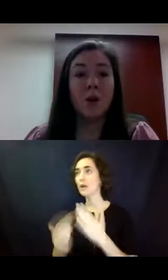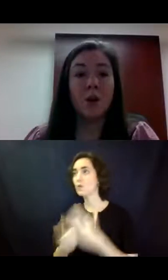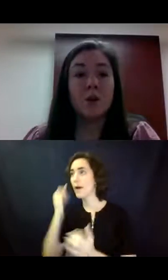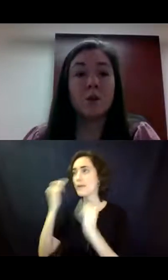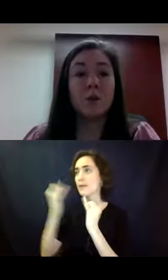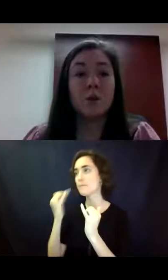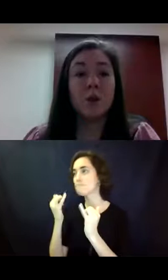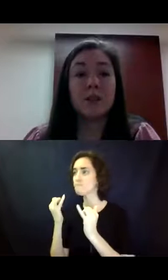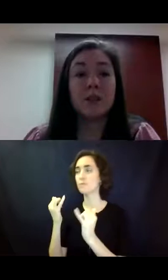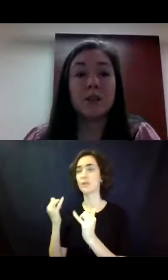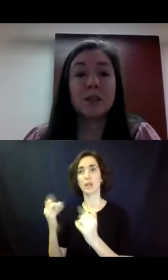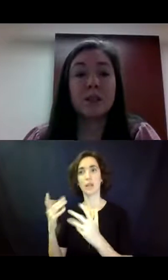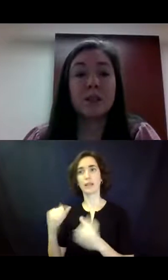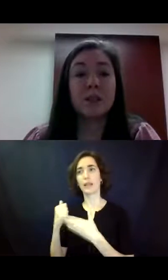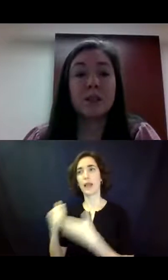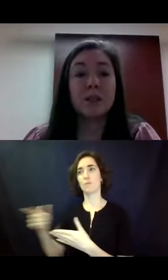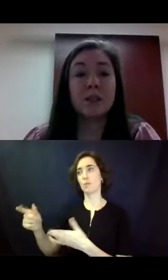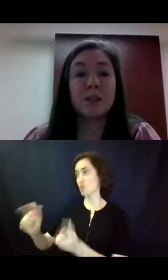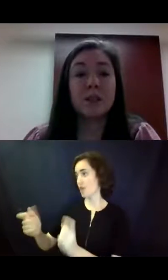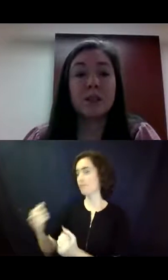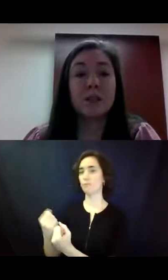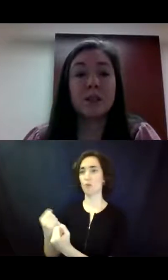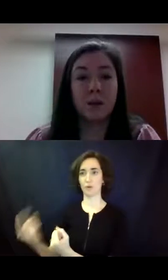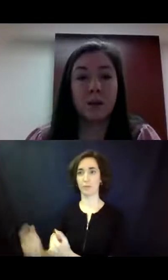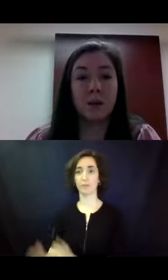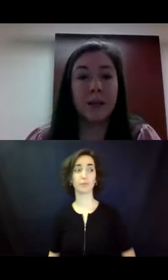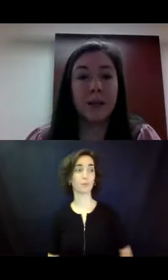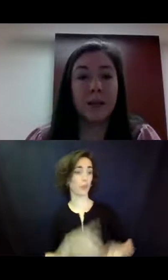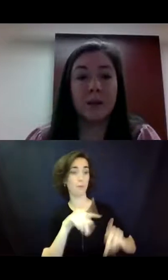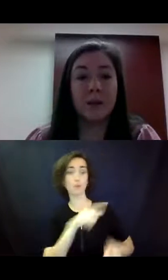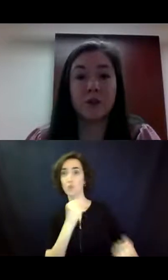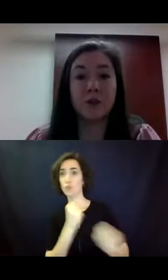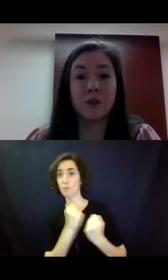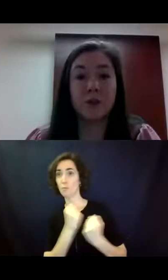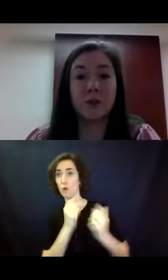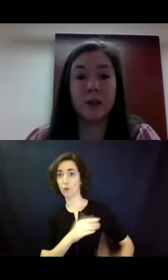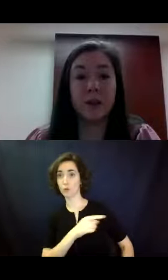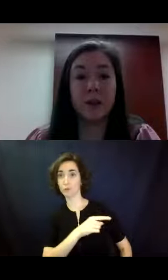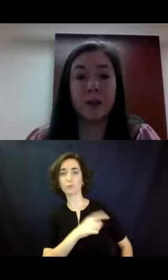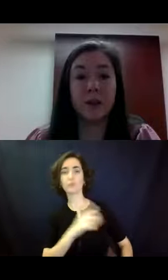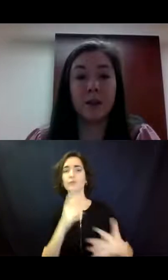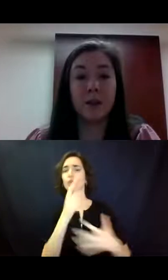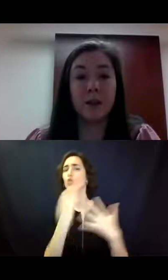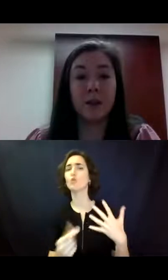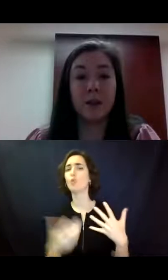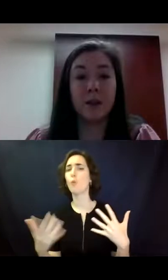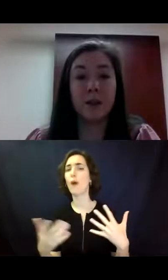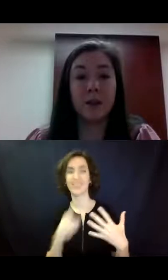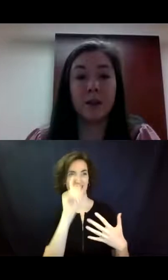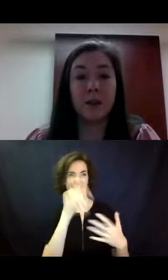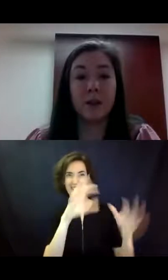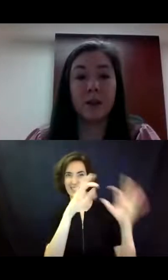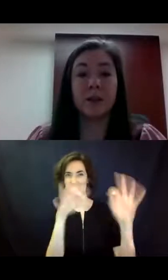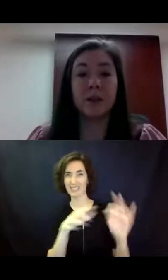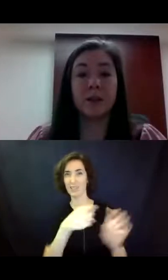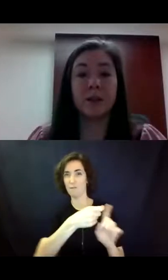So a supporter can do any or all of the following. Again, this is straight, um, from the law. It